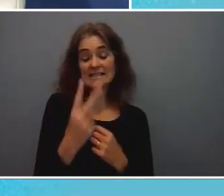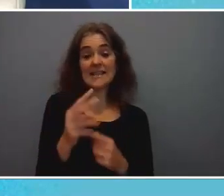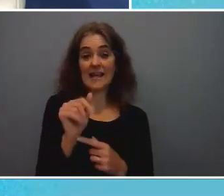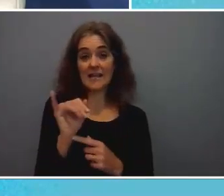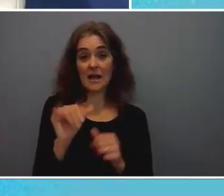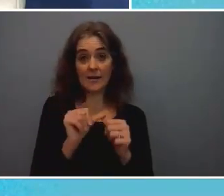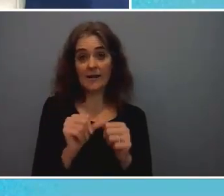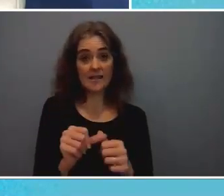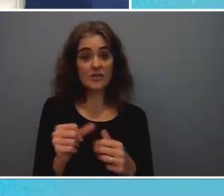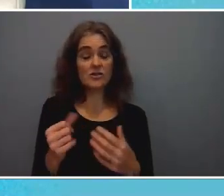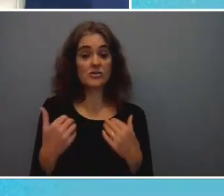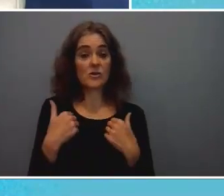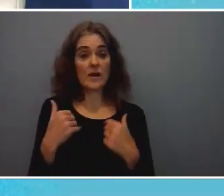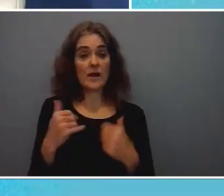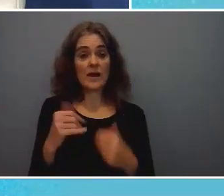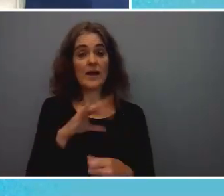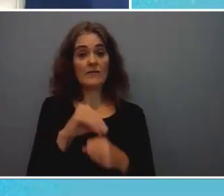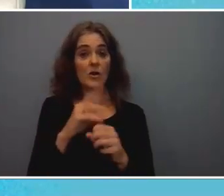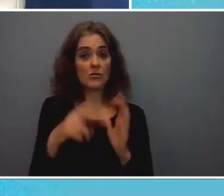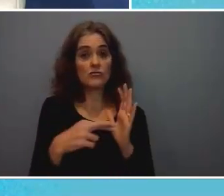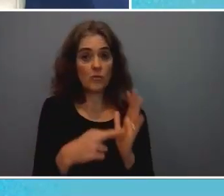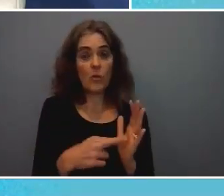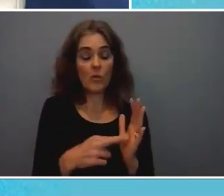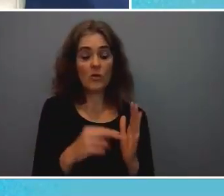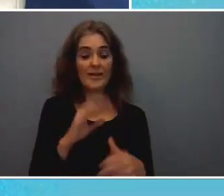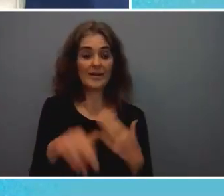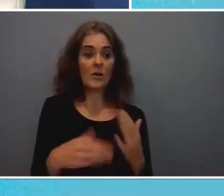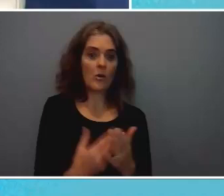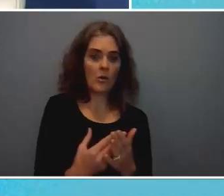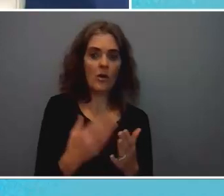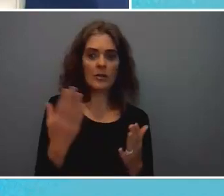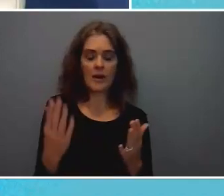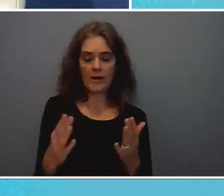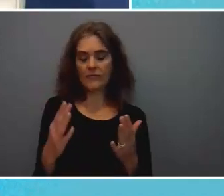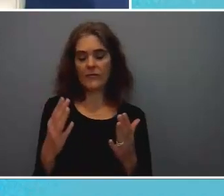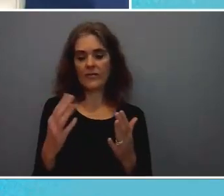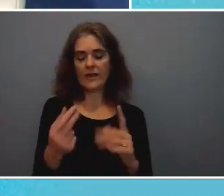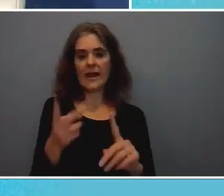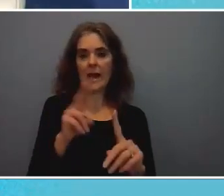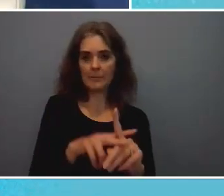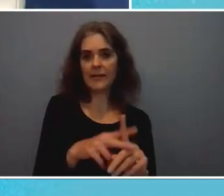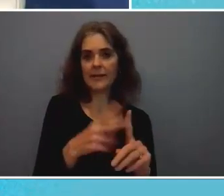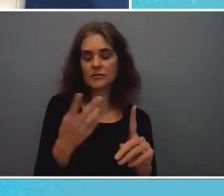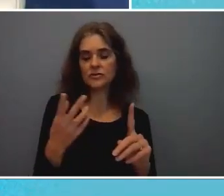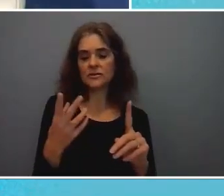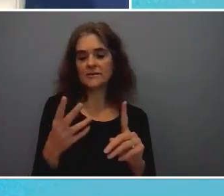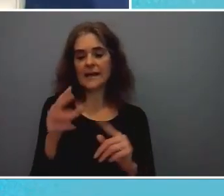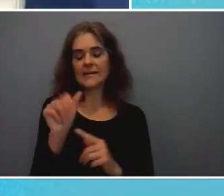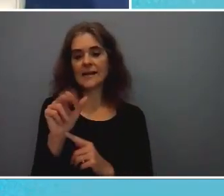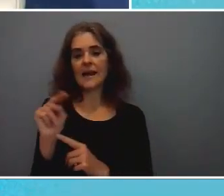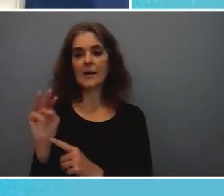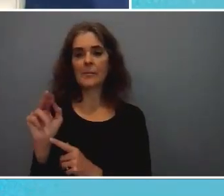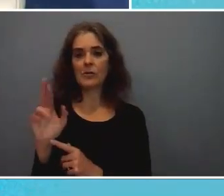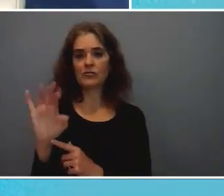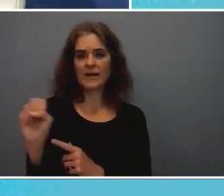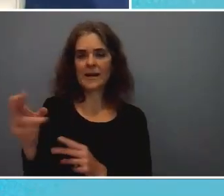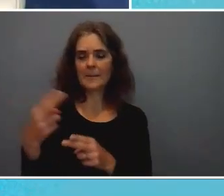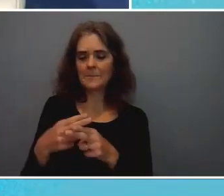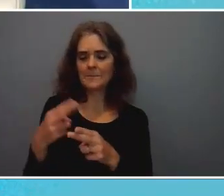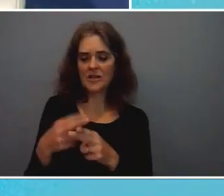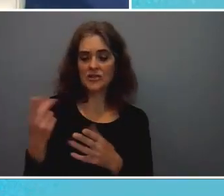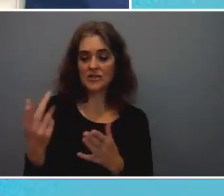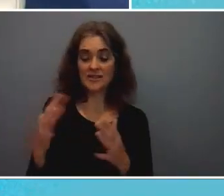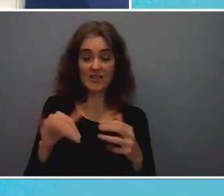play a role in all of the technology applications certainly the good and as ann marie points out um the the